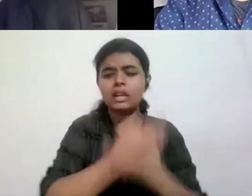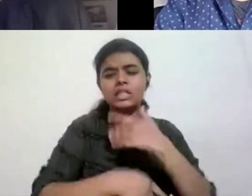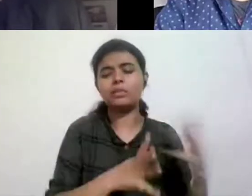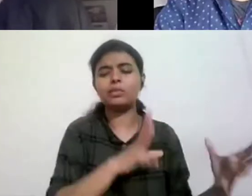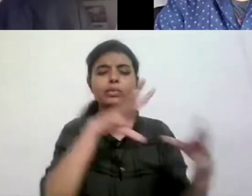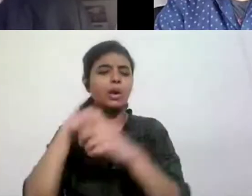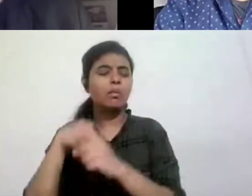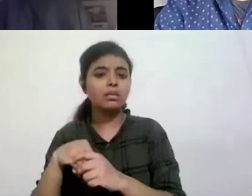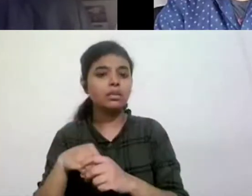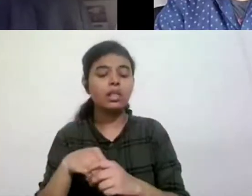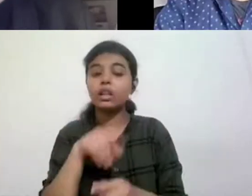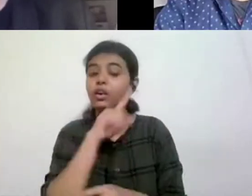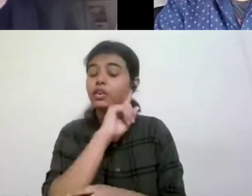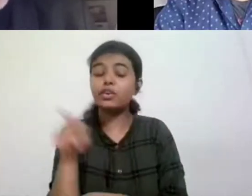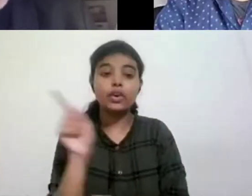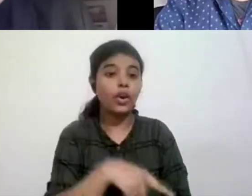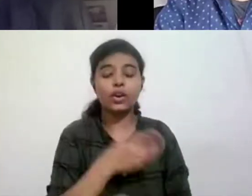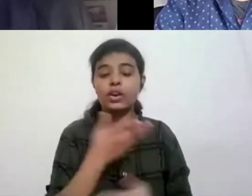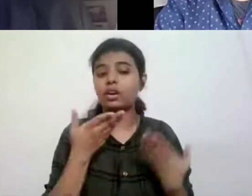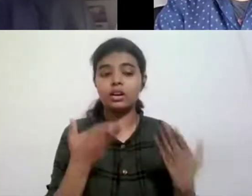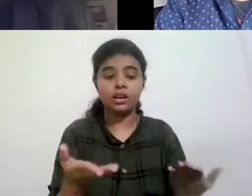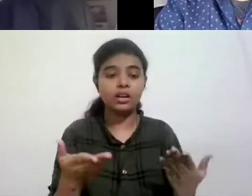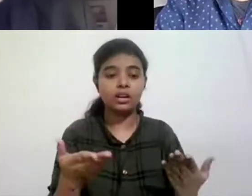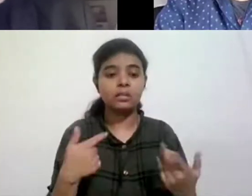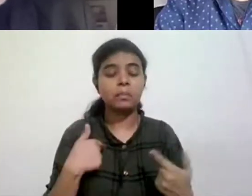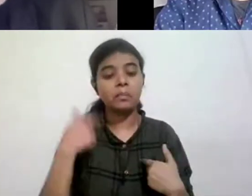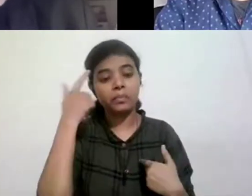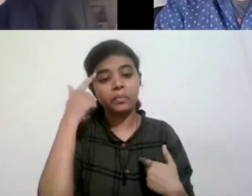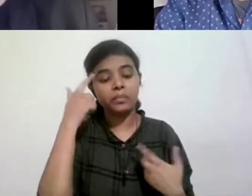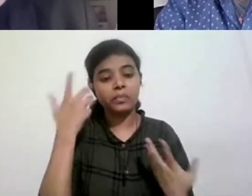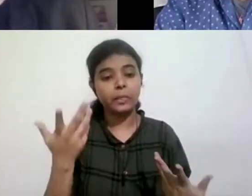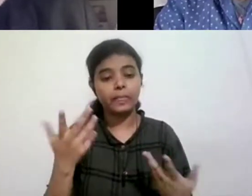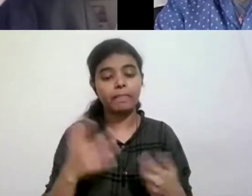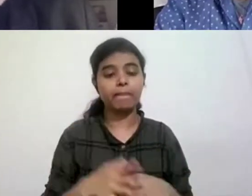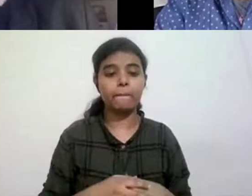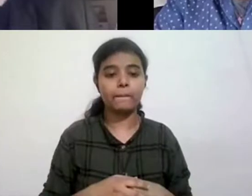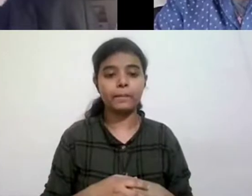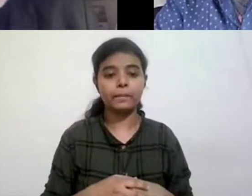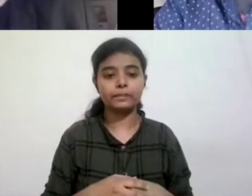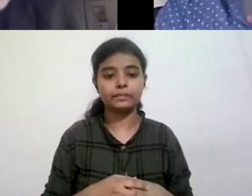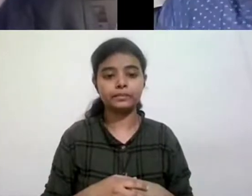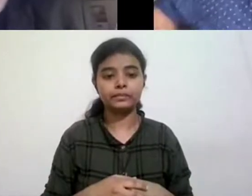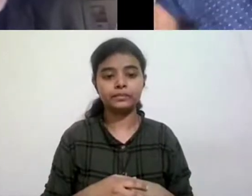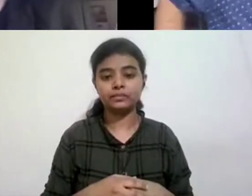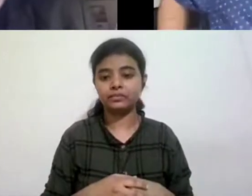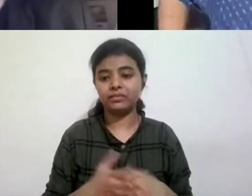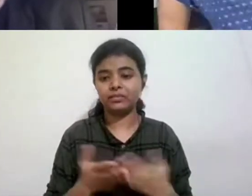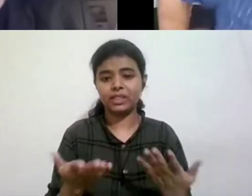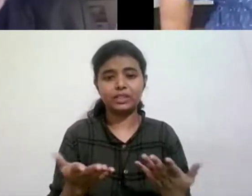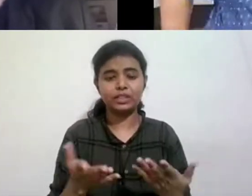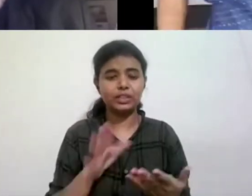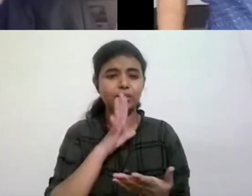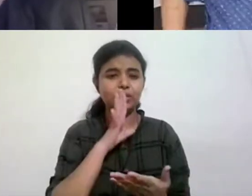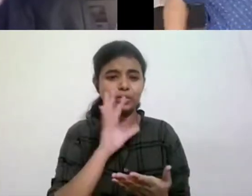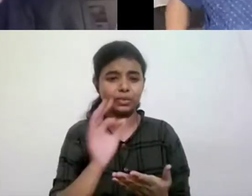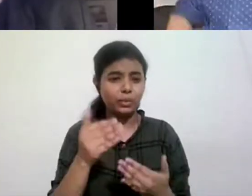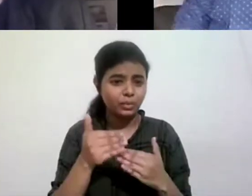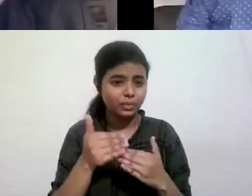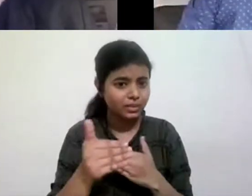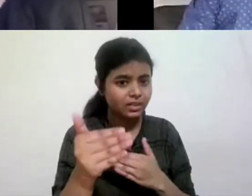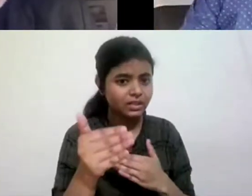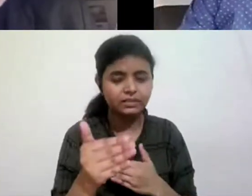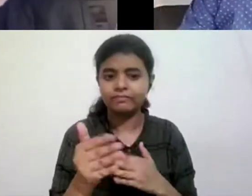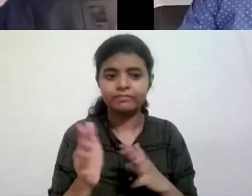just totally wrong. You know, that, um, that, that, uh, uh, that's not what's going on. And, and in fact,